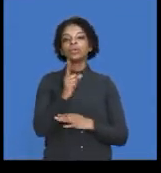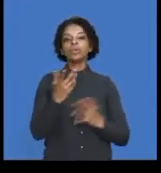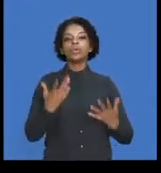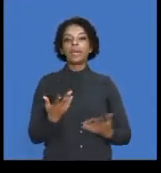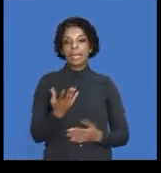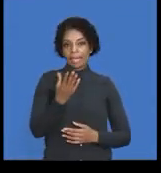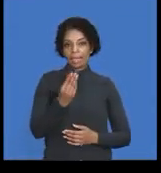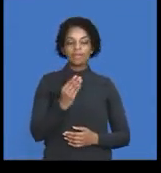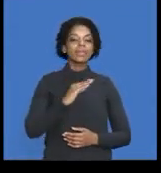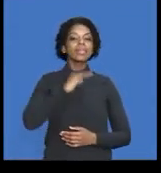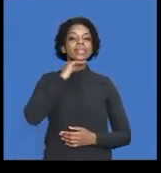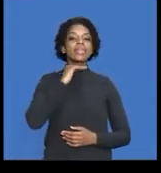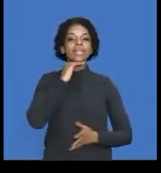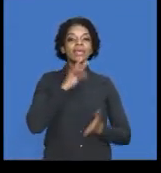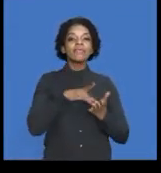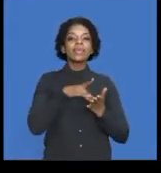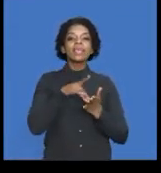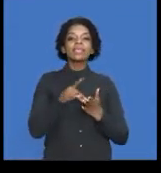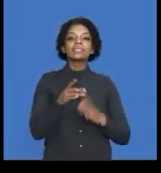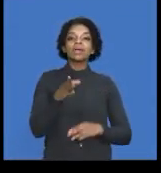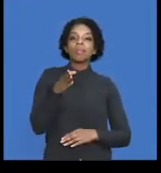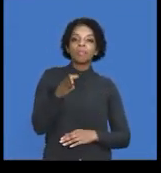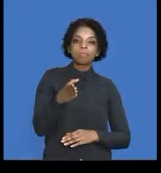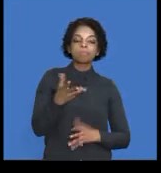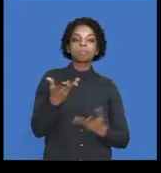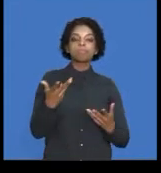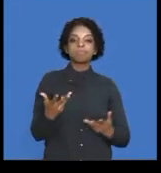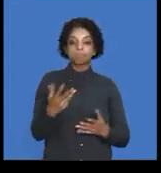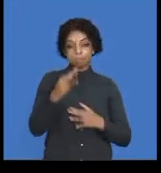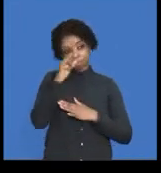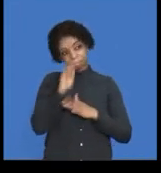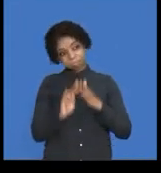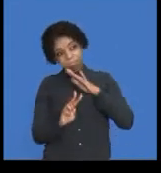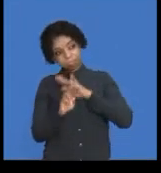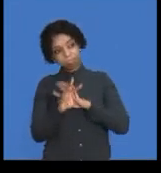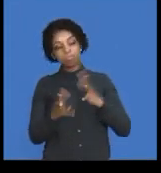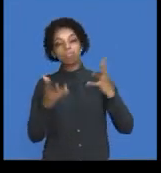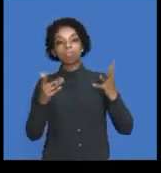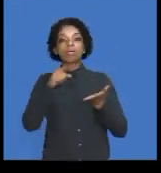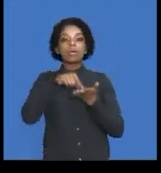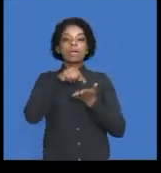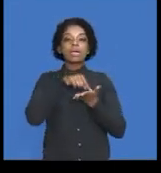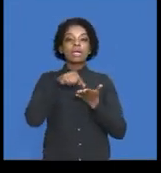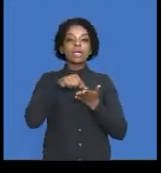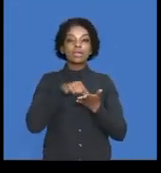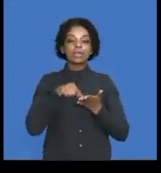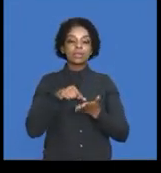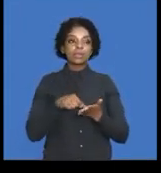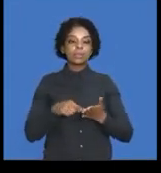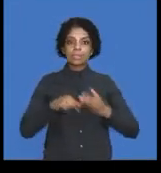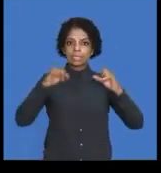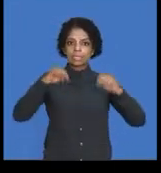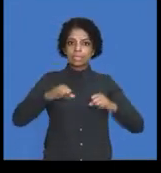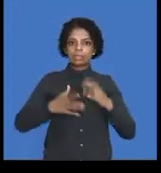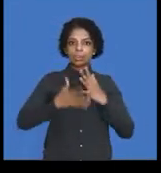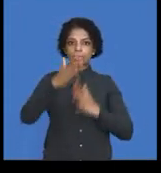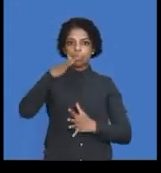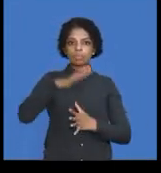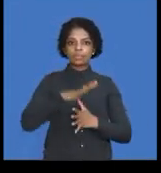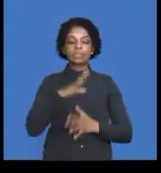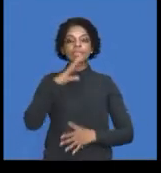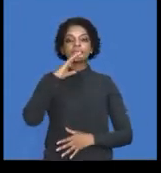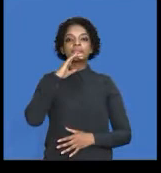enough cash on hand. To predict or to calculate your bank balance. Yes. To prioritize. In other words,